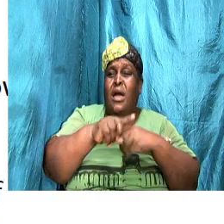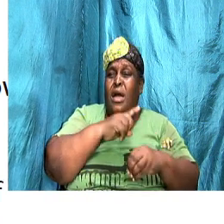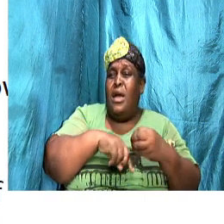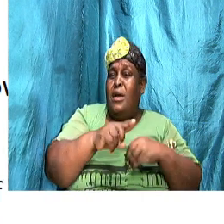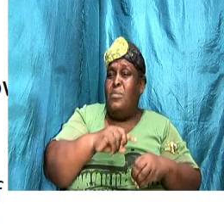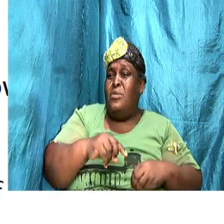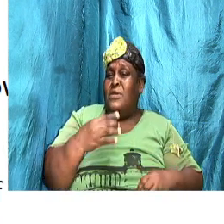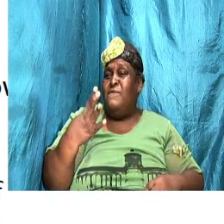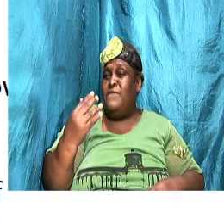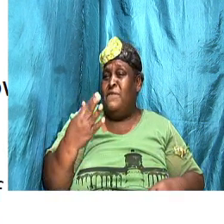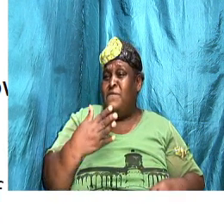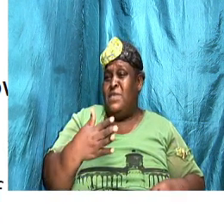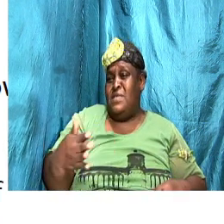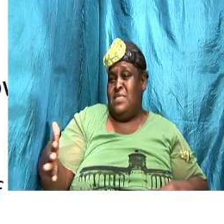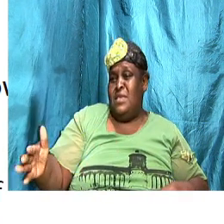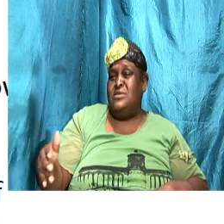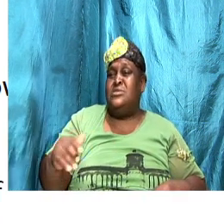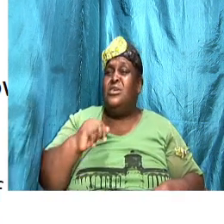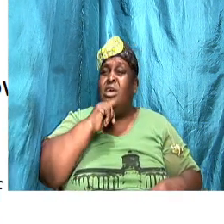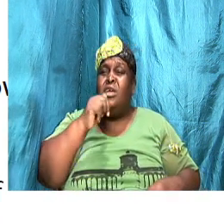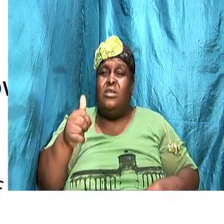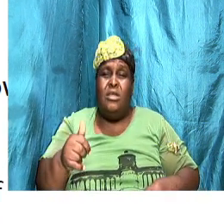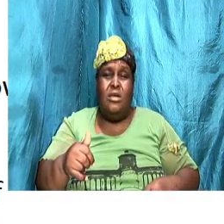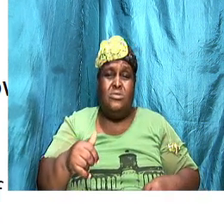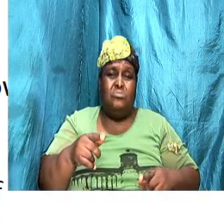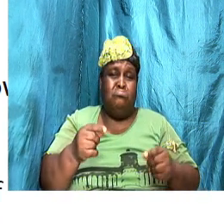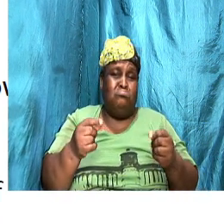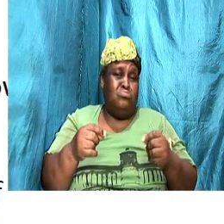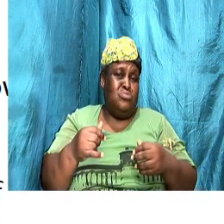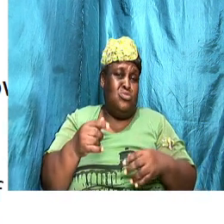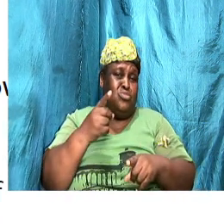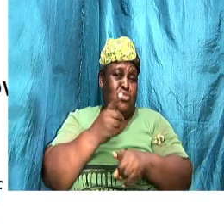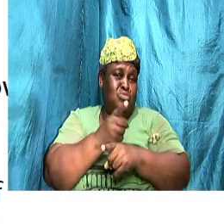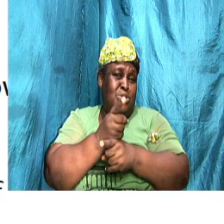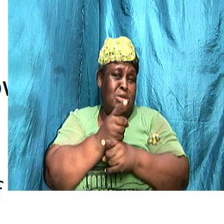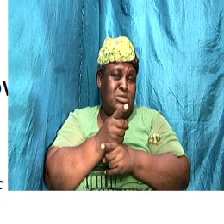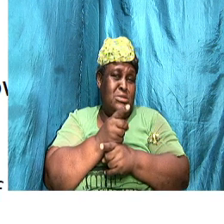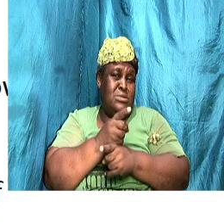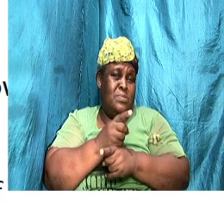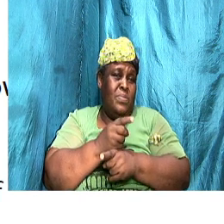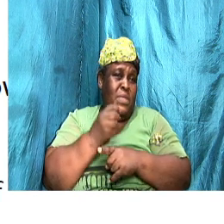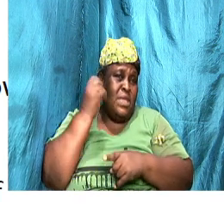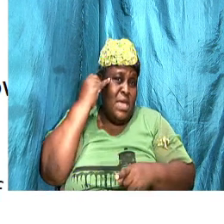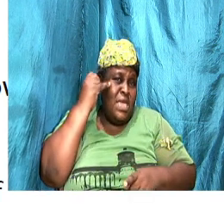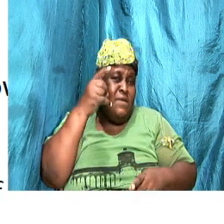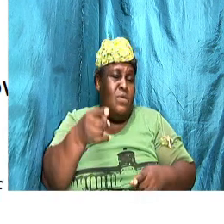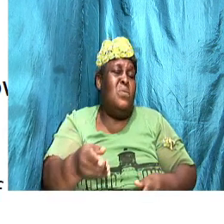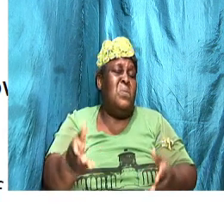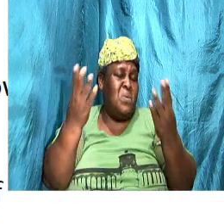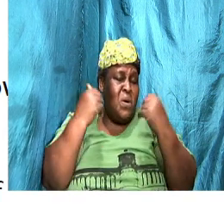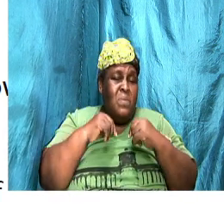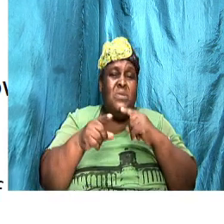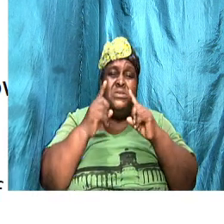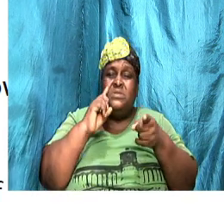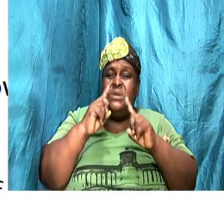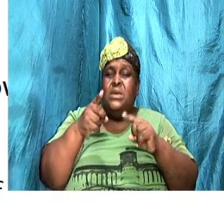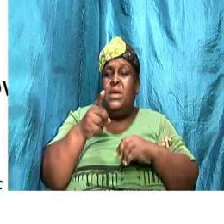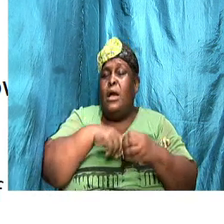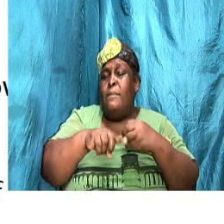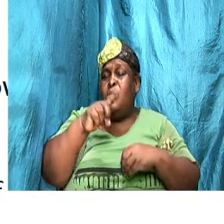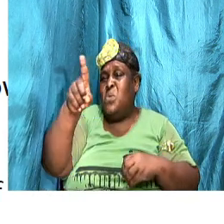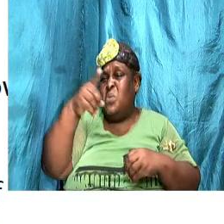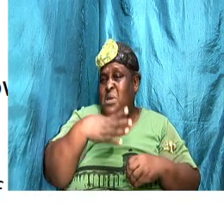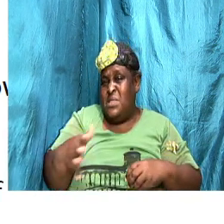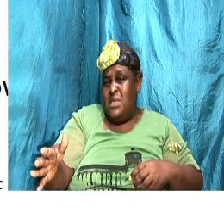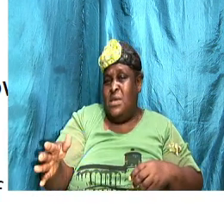doing wrong, he's not doing right, or she's not doing right. If you come to talk about this one thing, talk about the one thing.